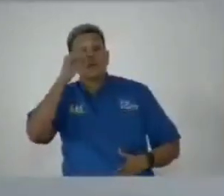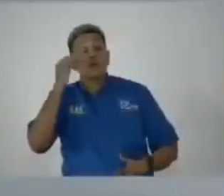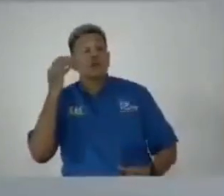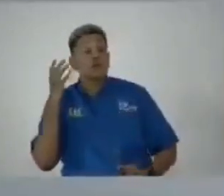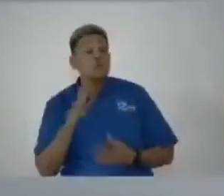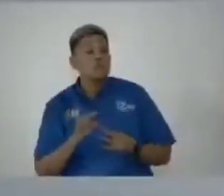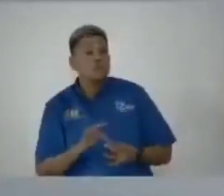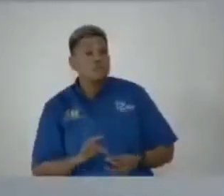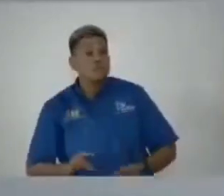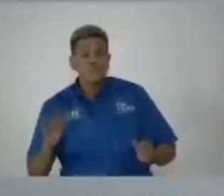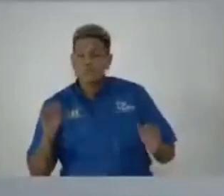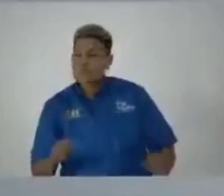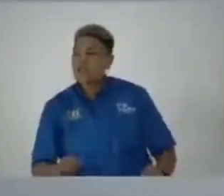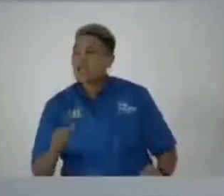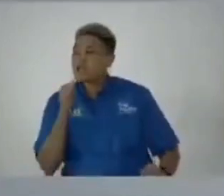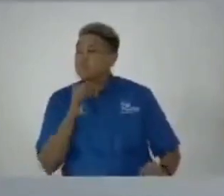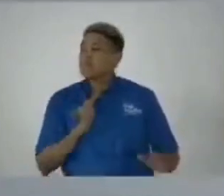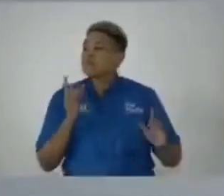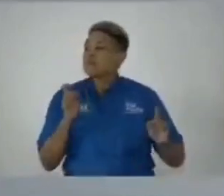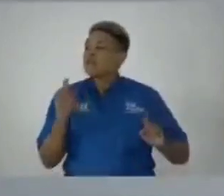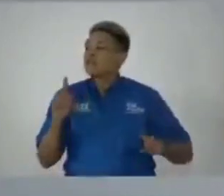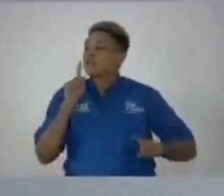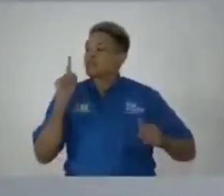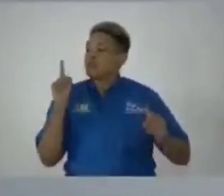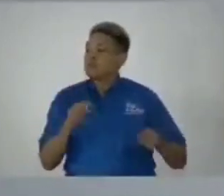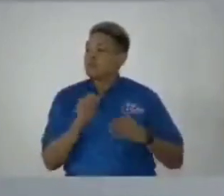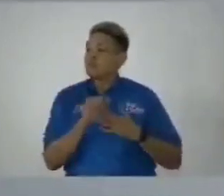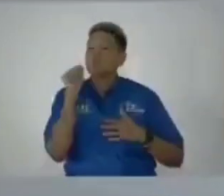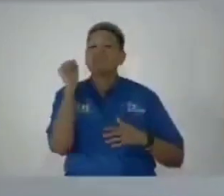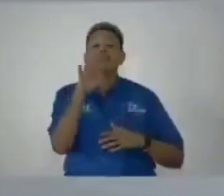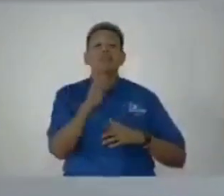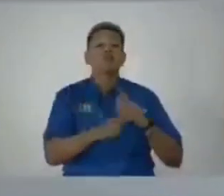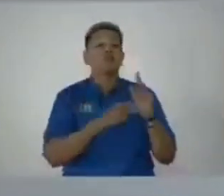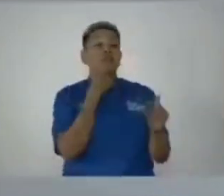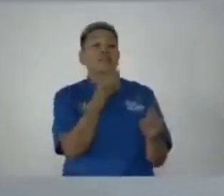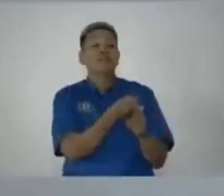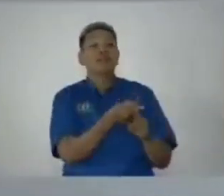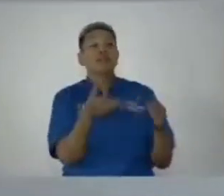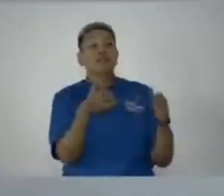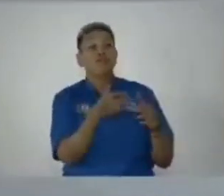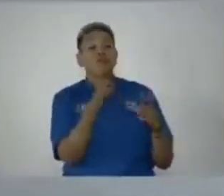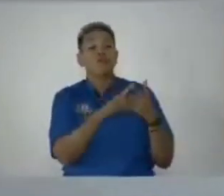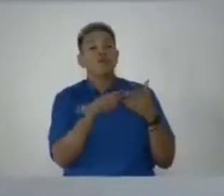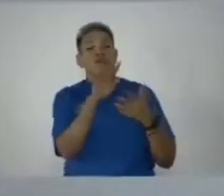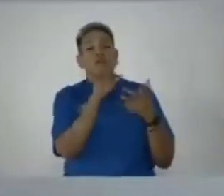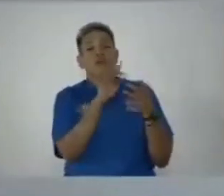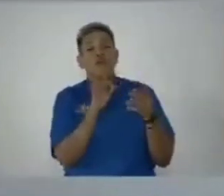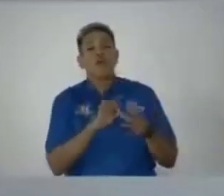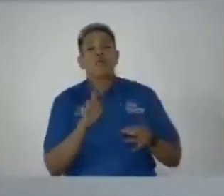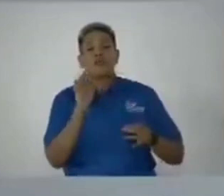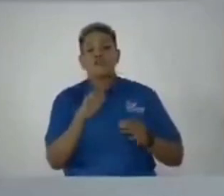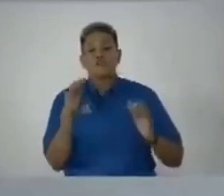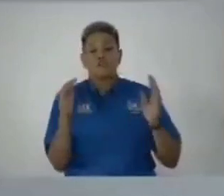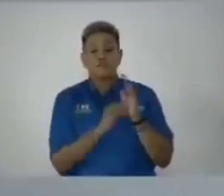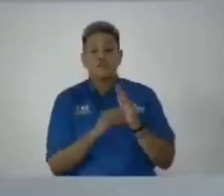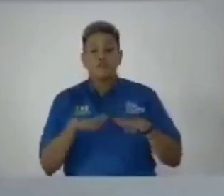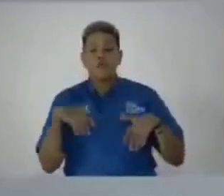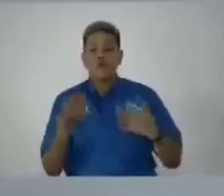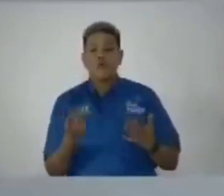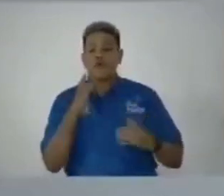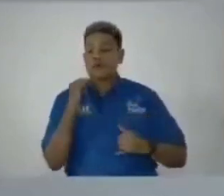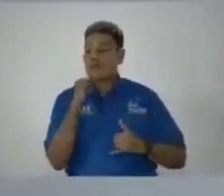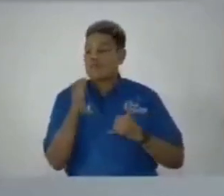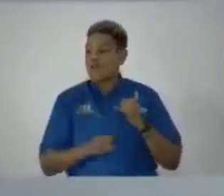yes madam speaker a report should be sent to the affected party and their comments should form a part of the